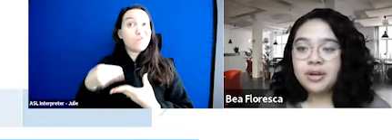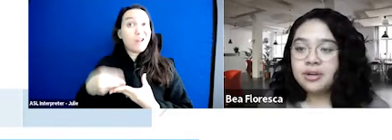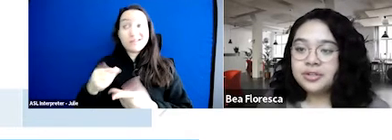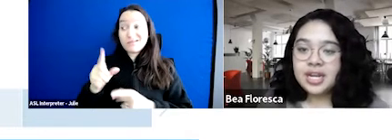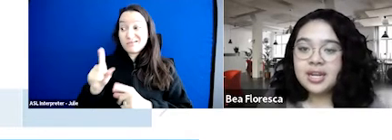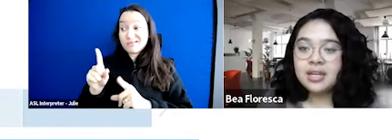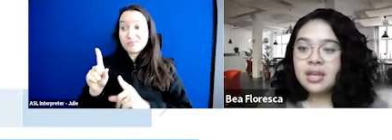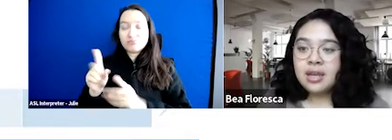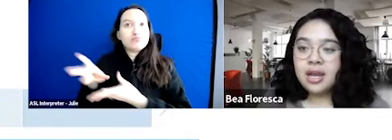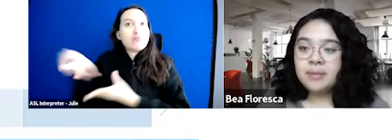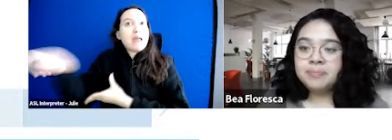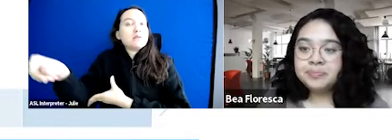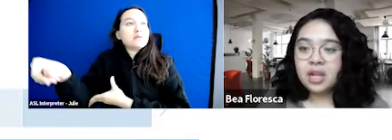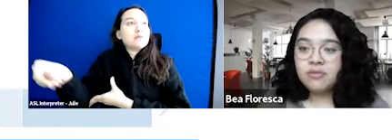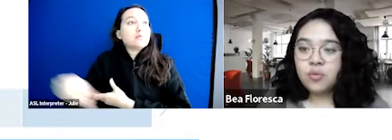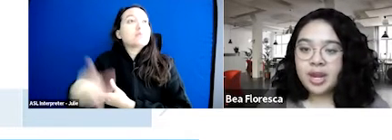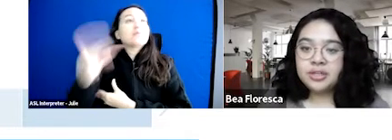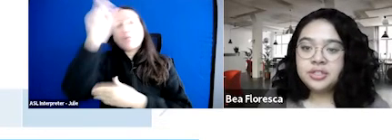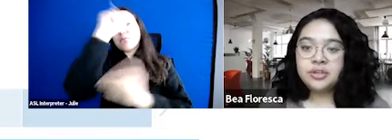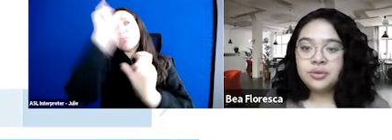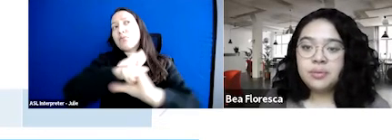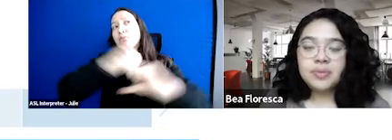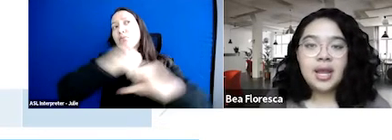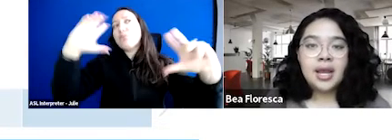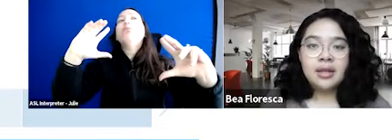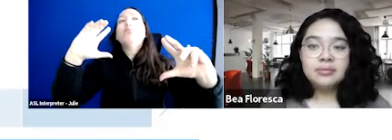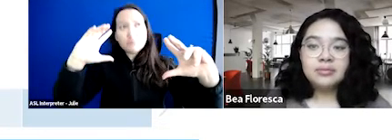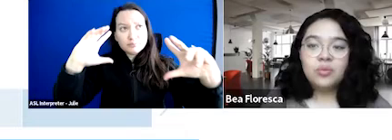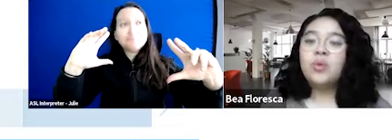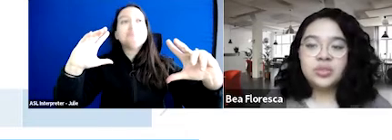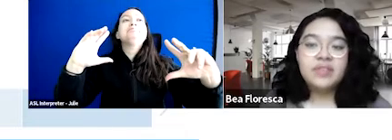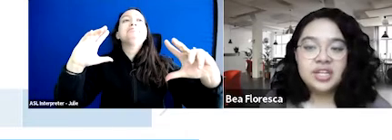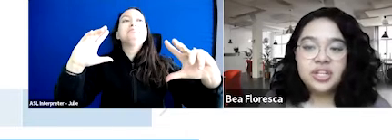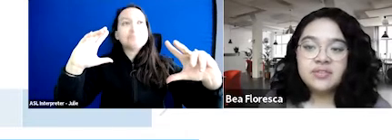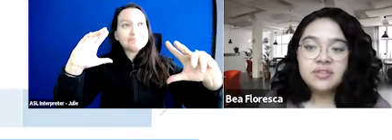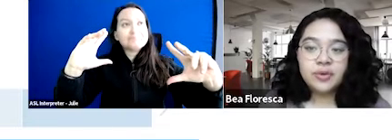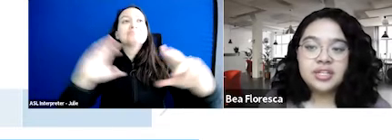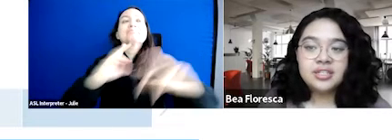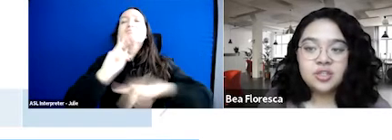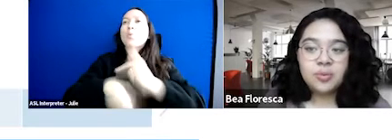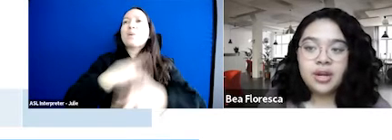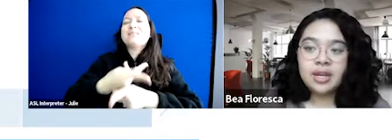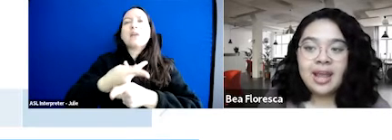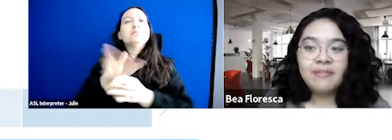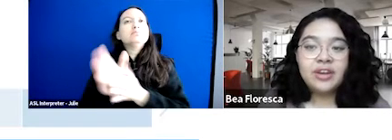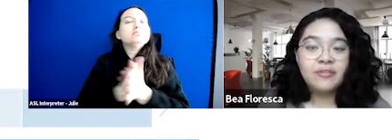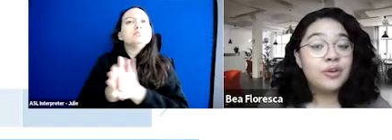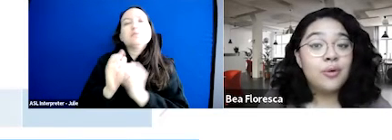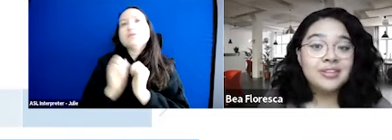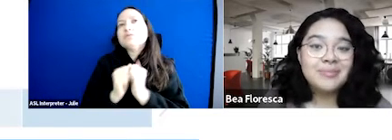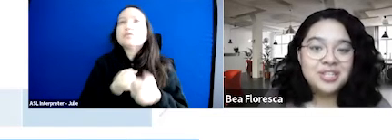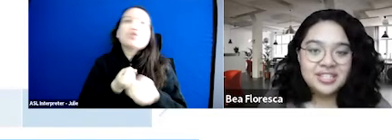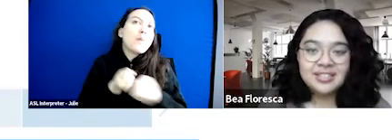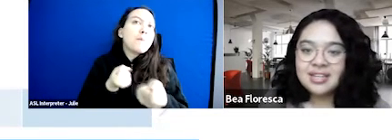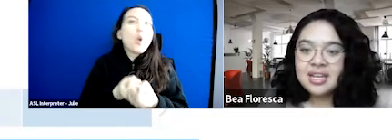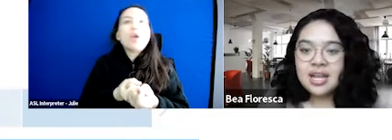might have a better understanding of where to what sort of initiatives folks need to support and have funding for